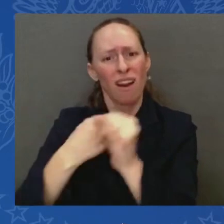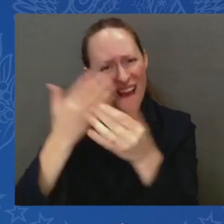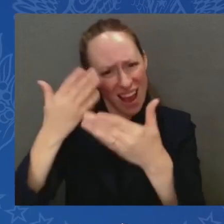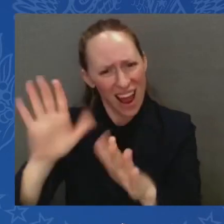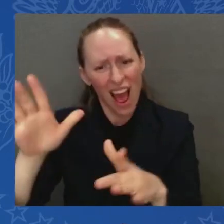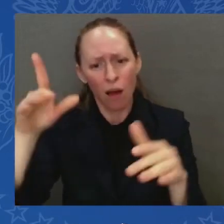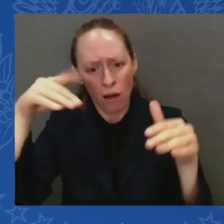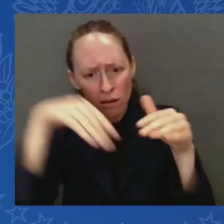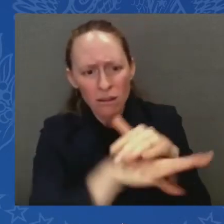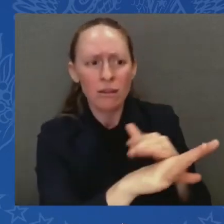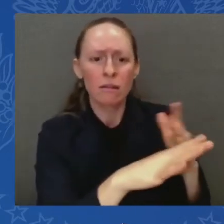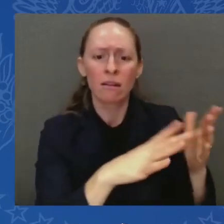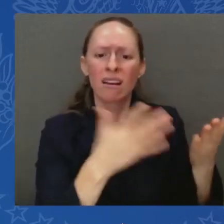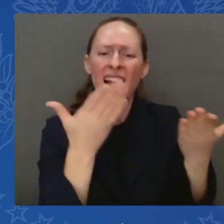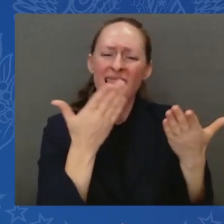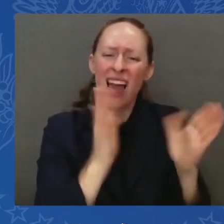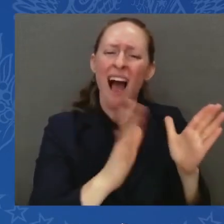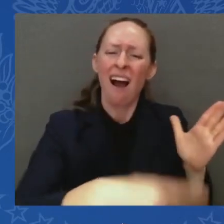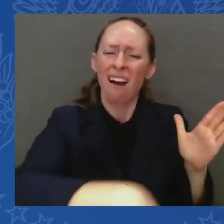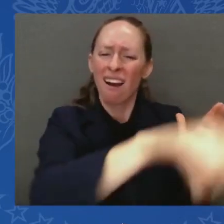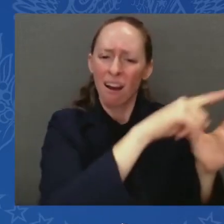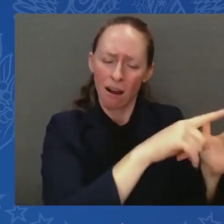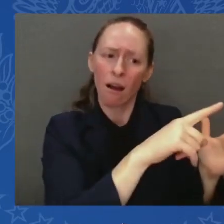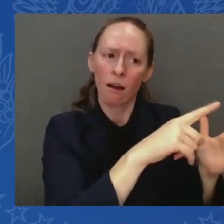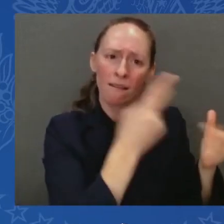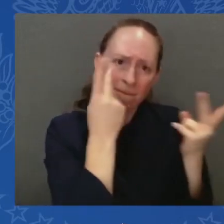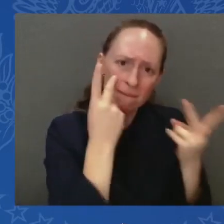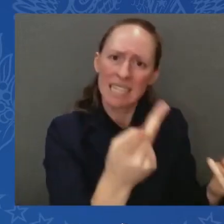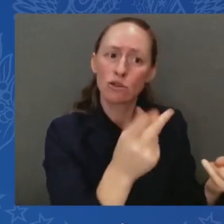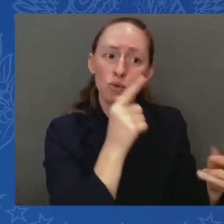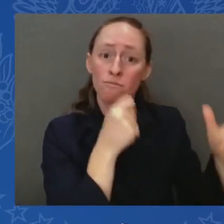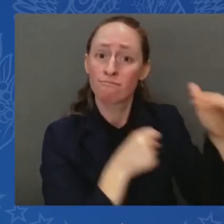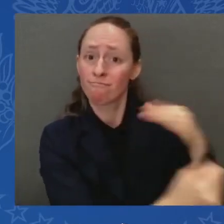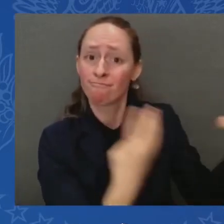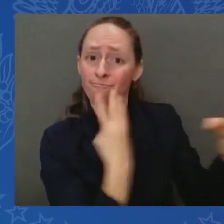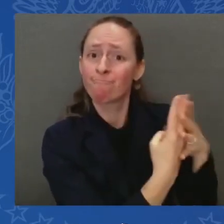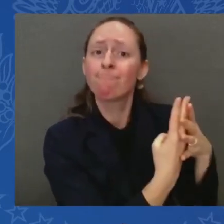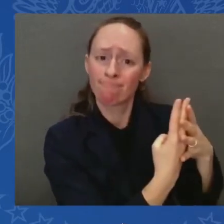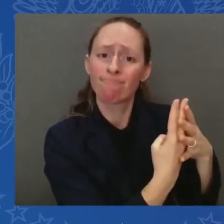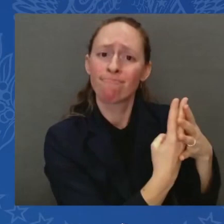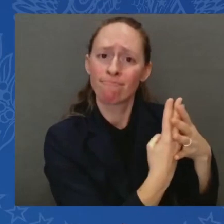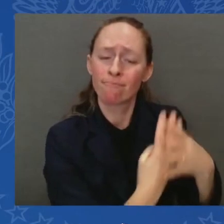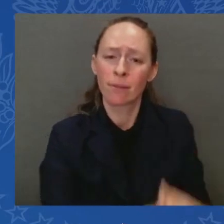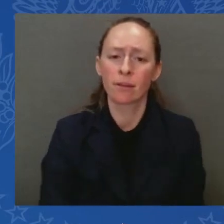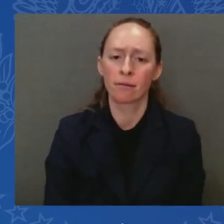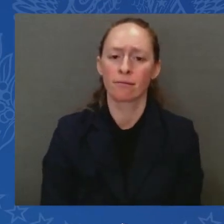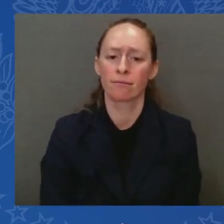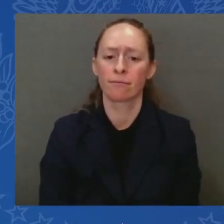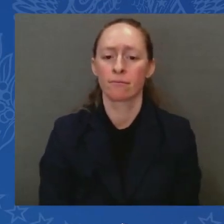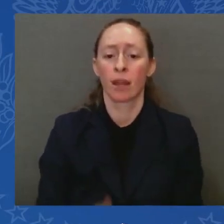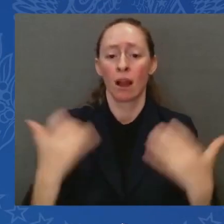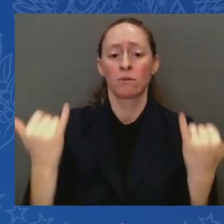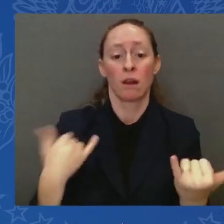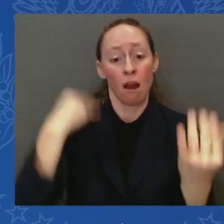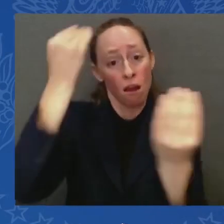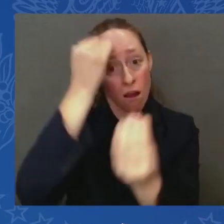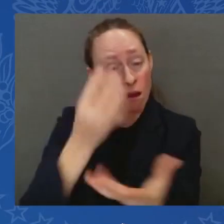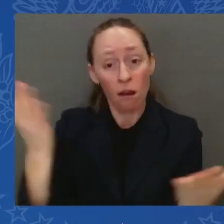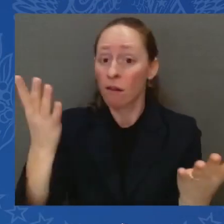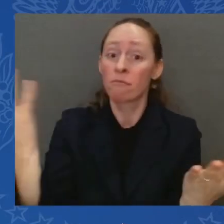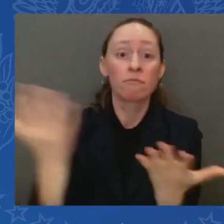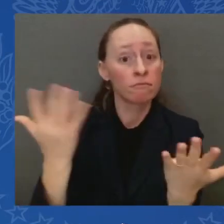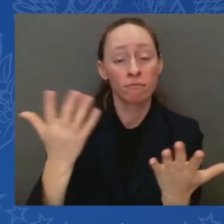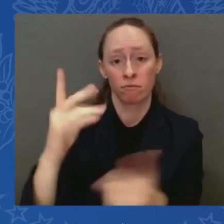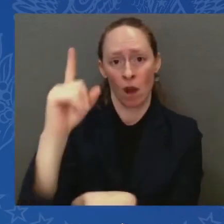that United States fully supports. Today, I'm also announcing $100 million of new U.S. funding for humanitarian